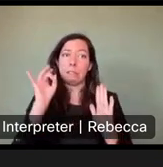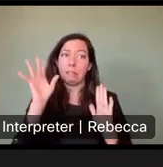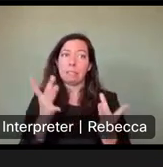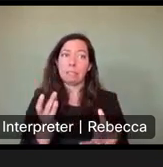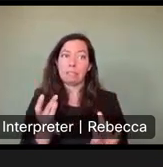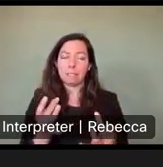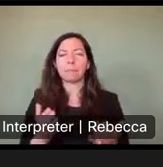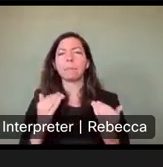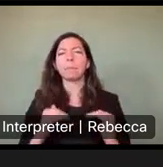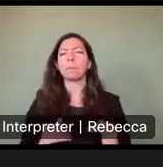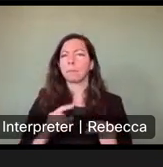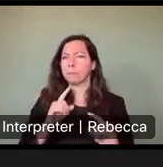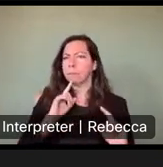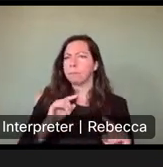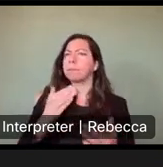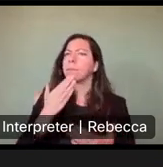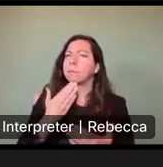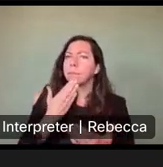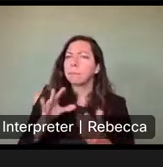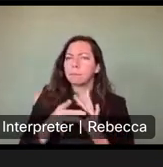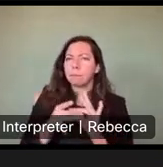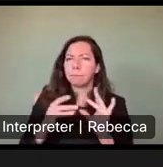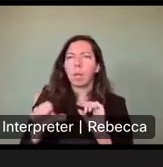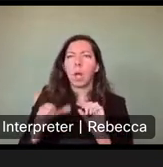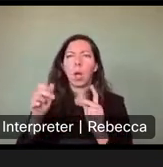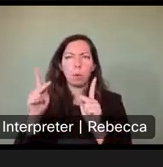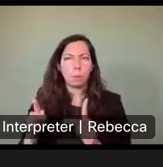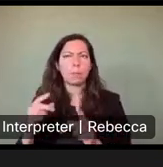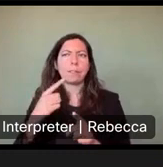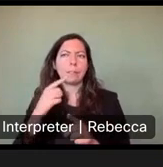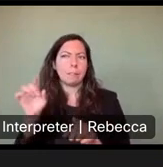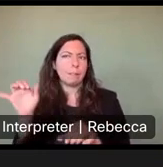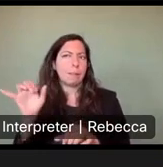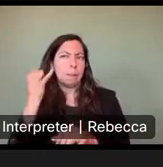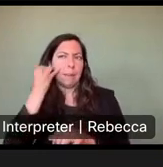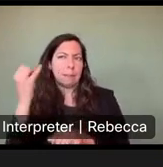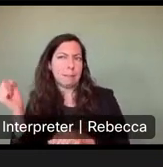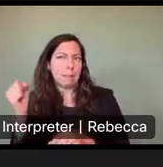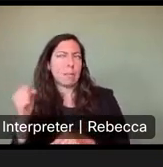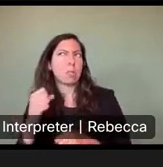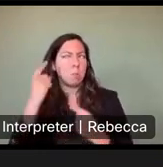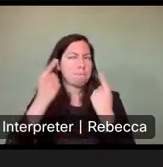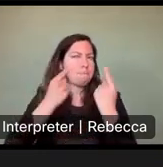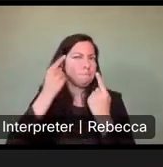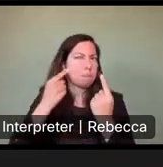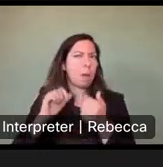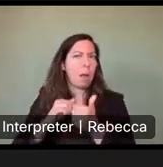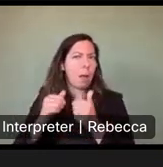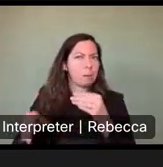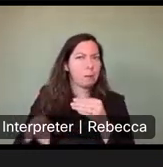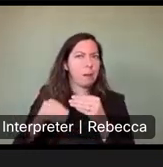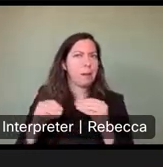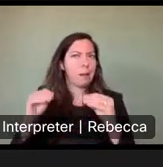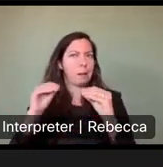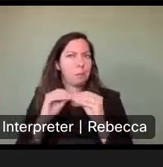comment. I think that was made a little bit earlier and, um, we will revisit and consider those comments and see what the best way